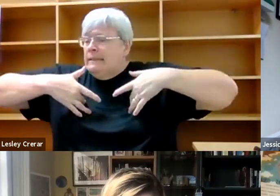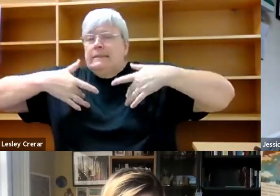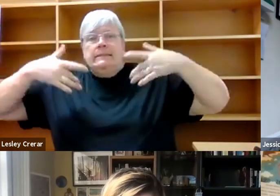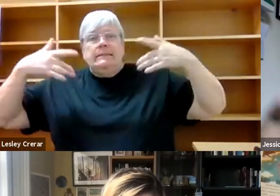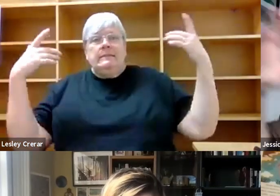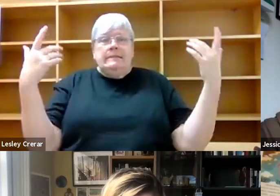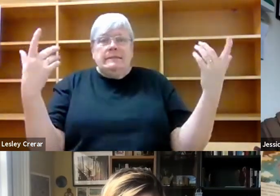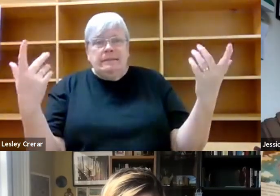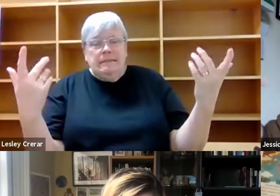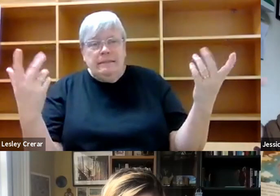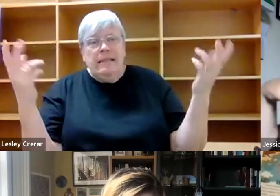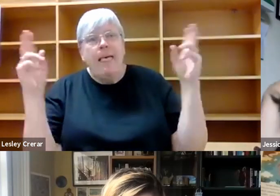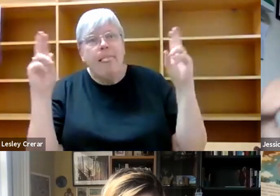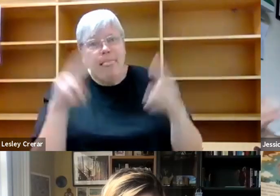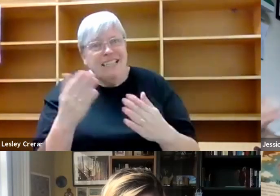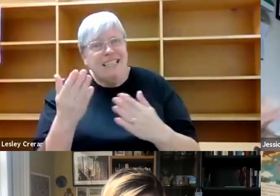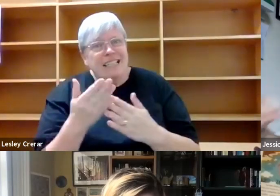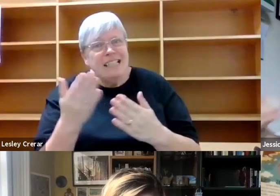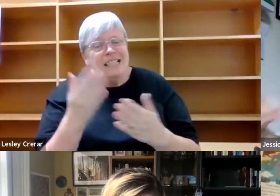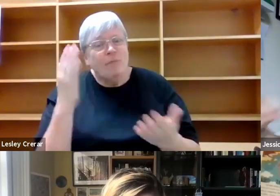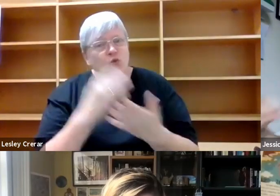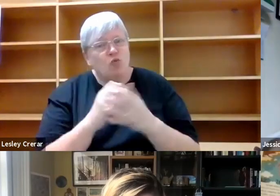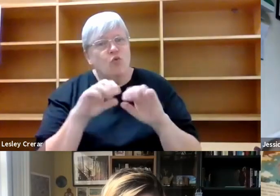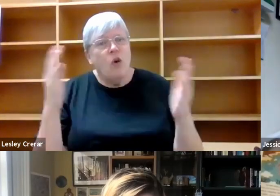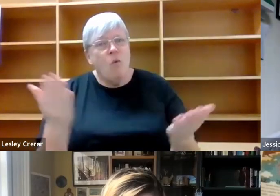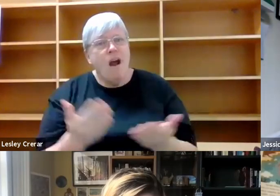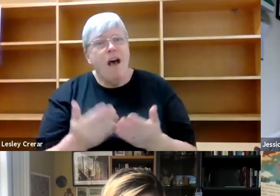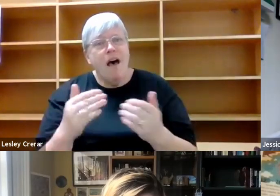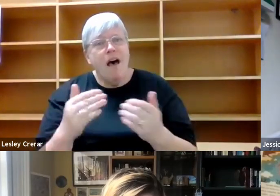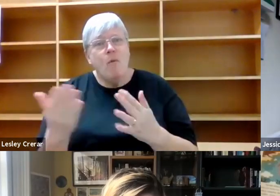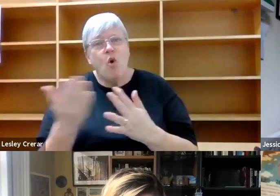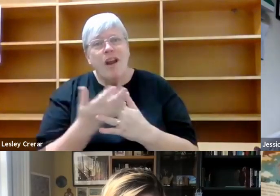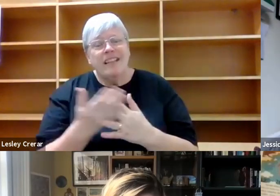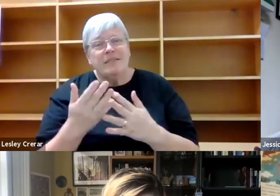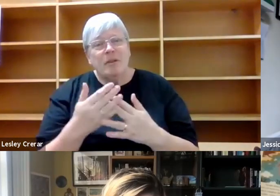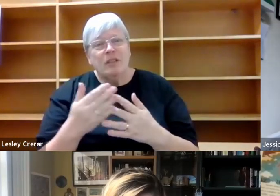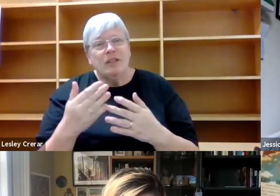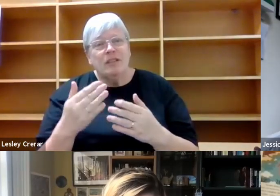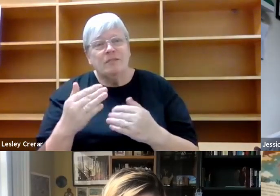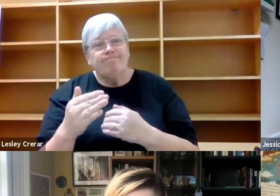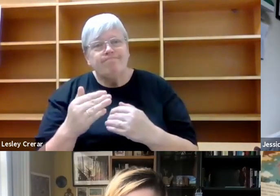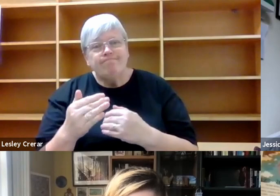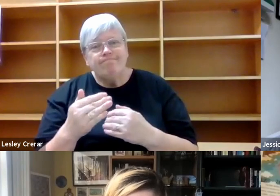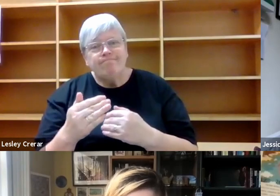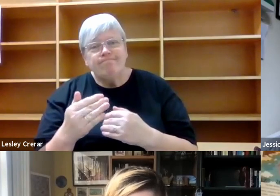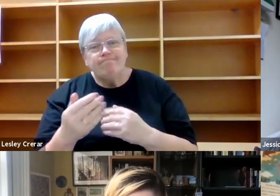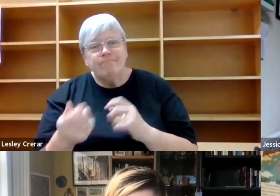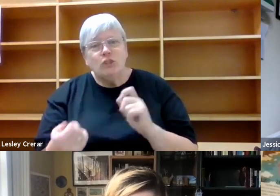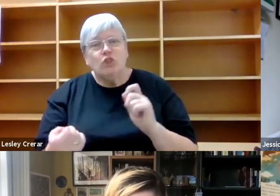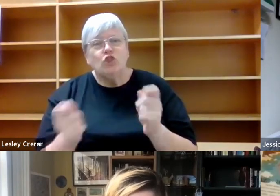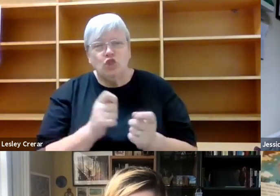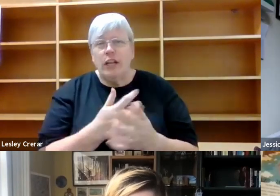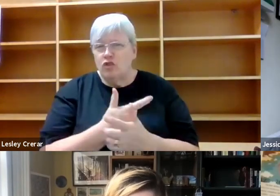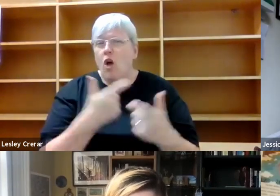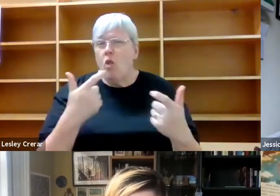I put it? Like, less accessible in the real world and more, more accessible. I feel like, like, those questions really changed for a lot of people in different ways.